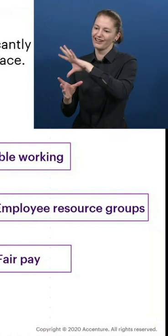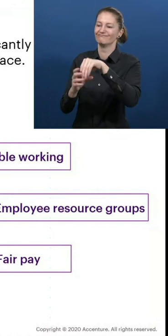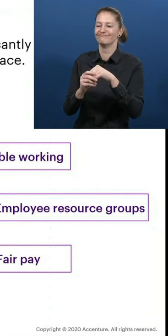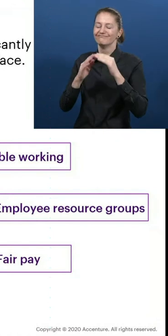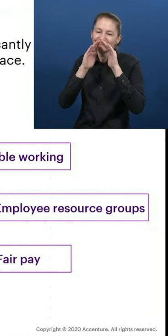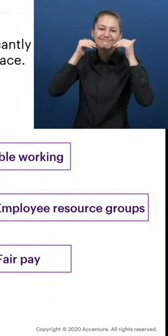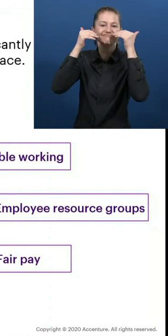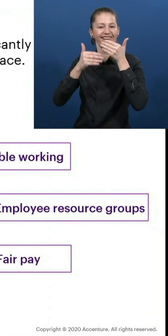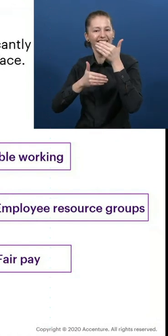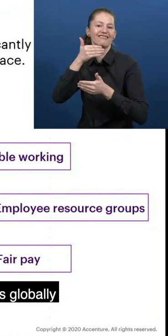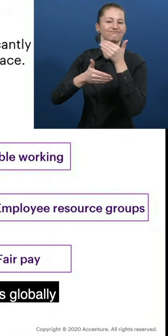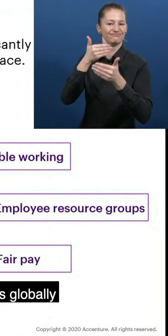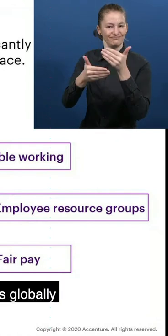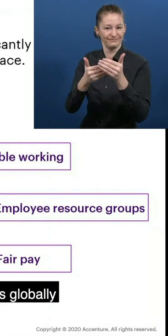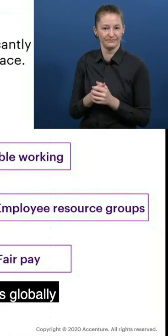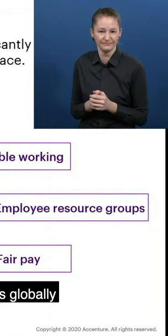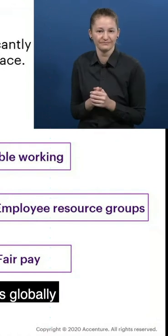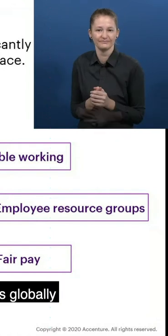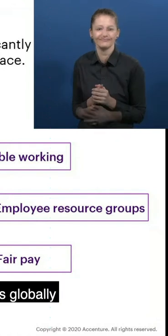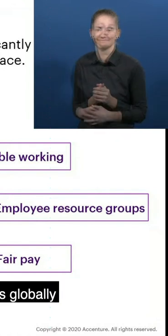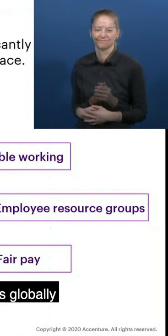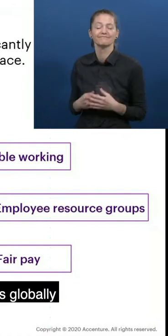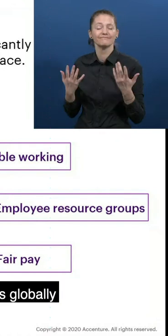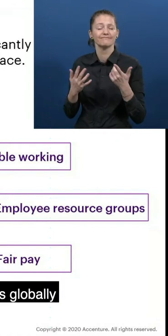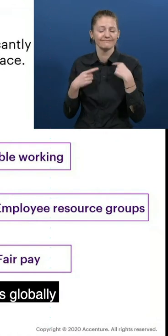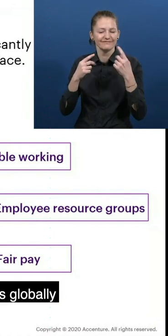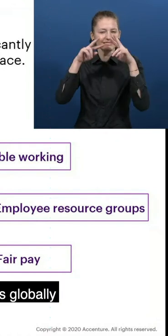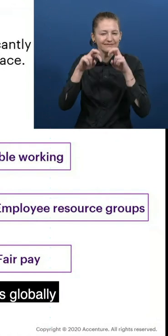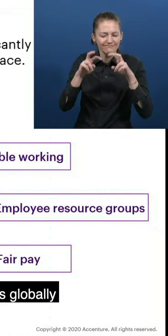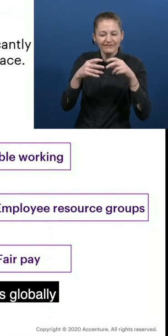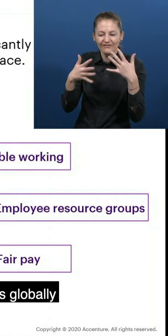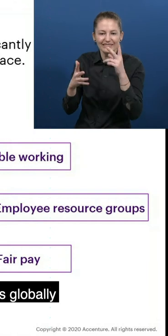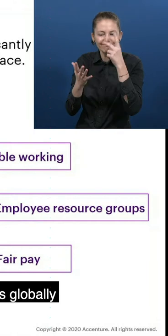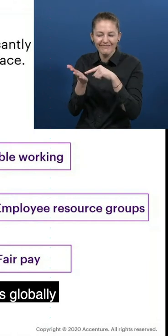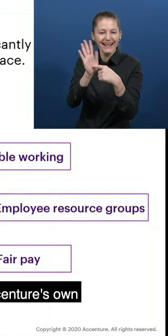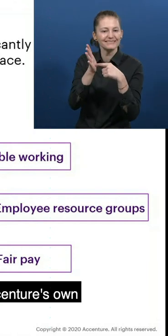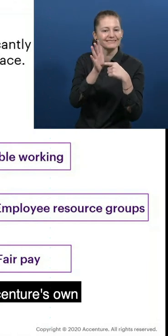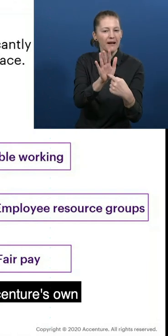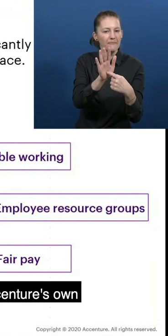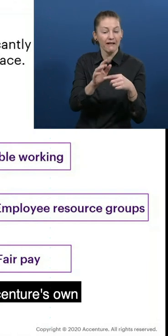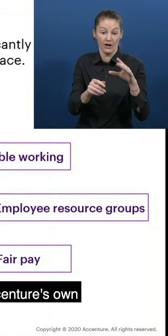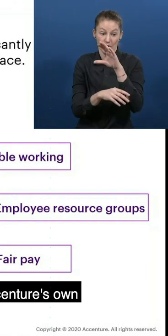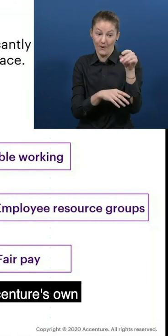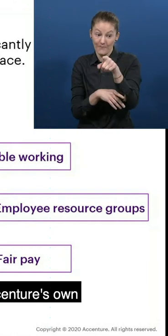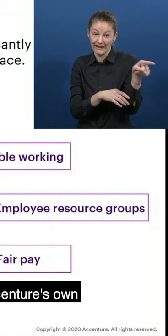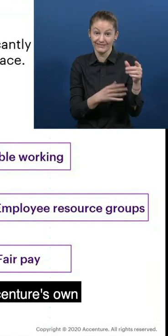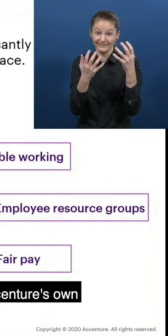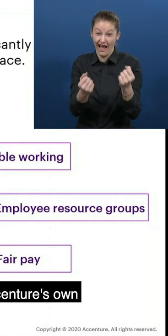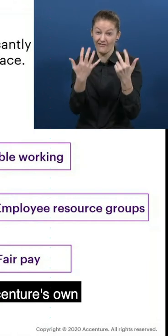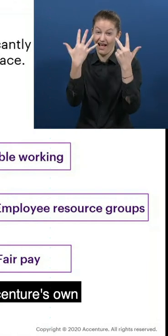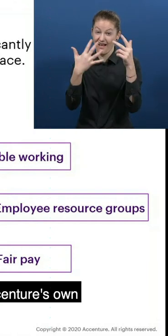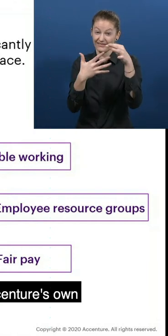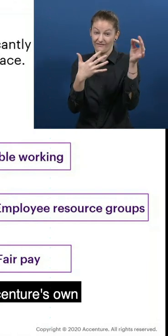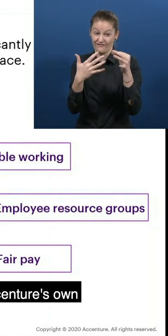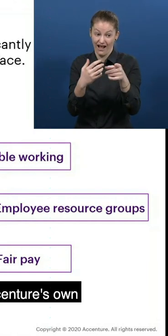individuals are thriving. And our study reveals examples also of companies globally which stand out for each of these